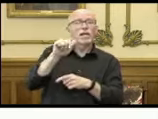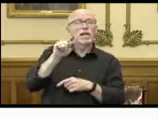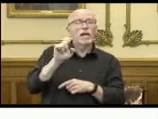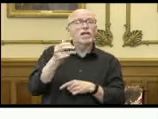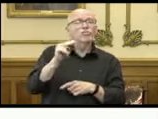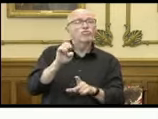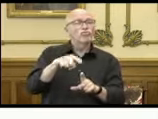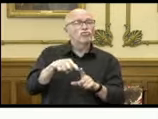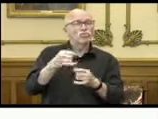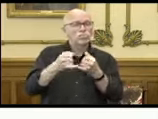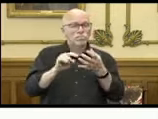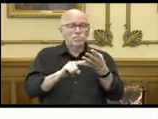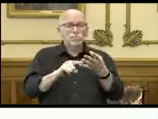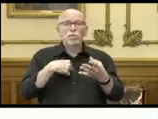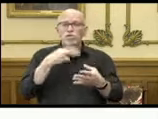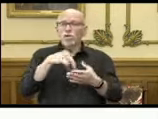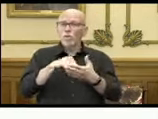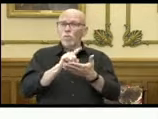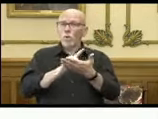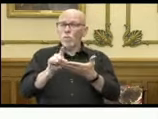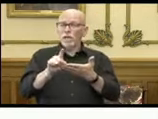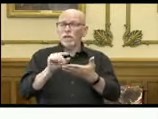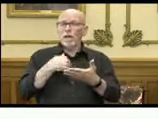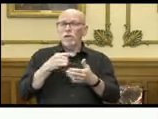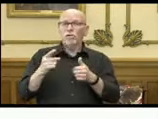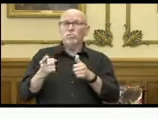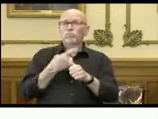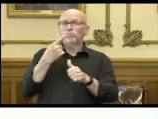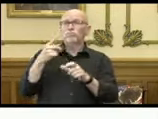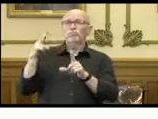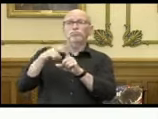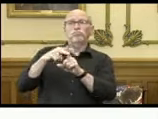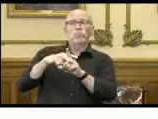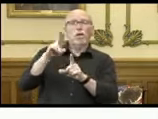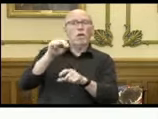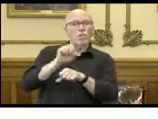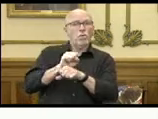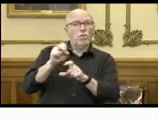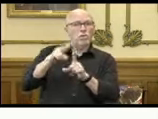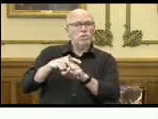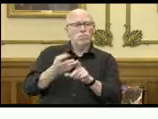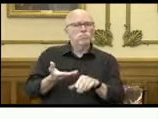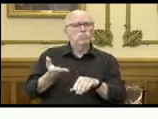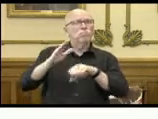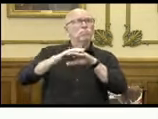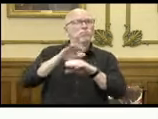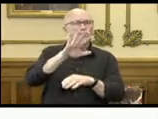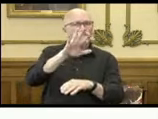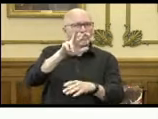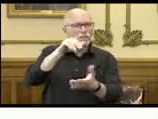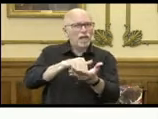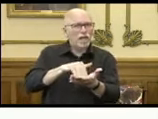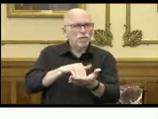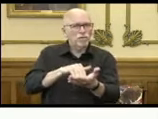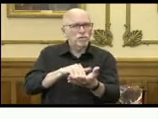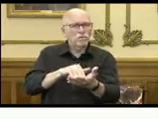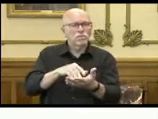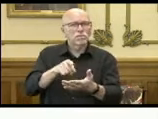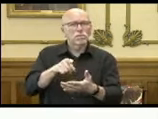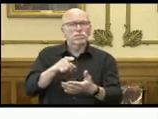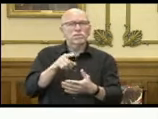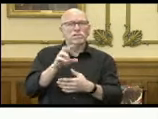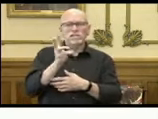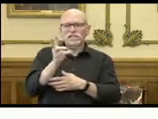we saw in one week our initial unemployment claims jumped to 53,000. That was about a